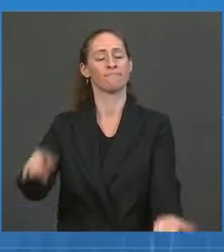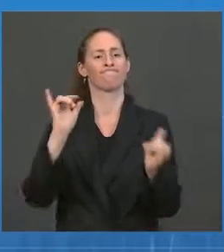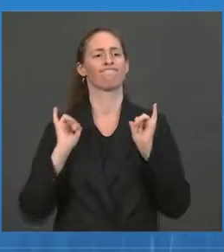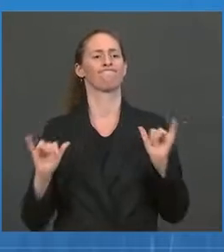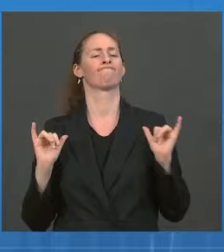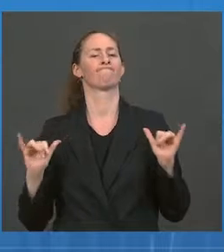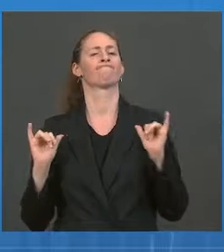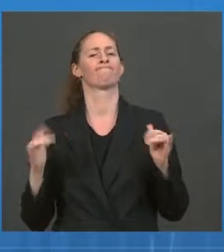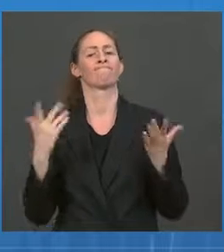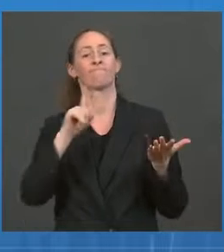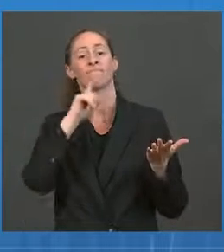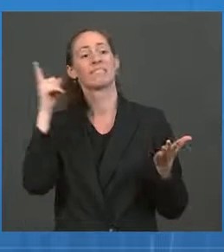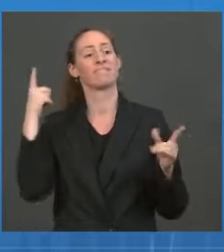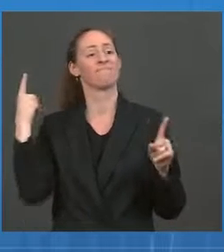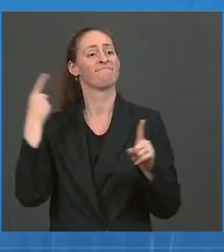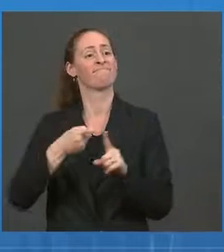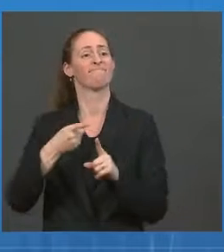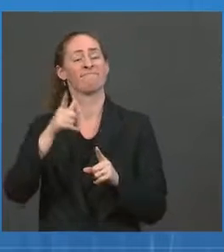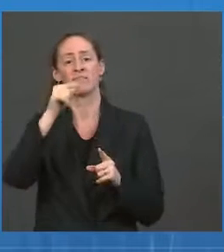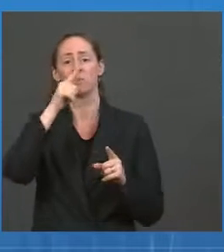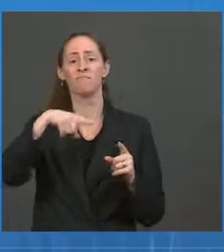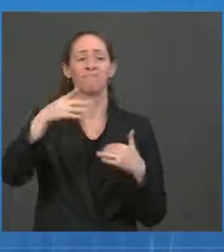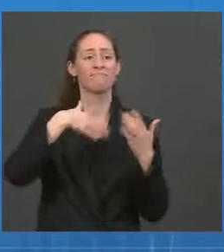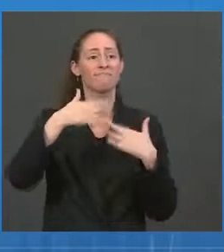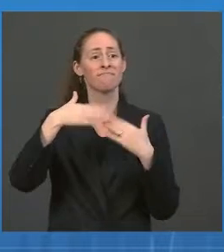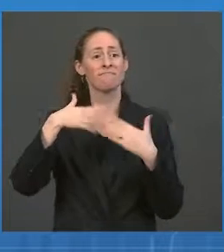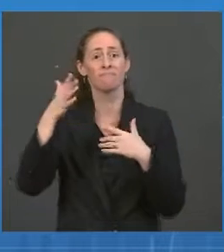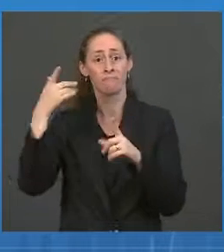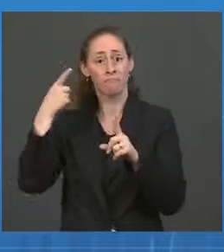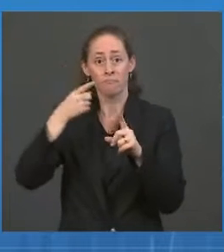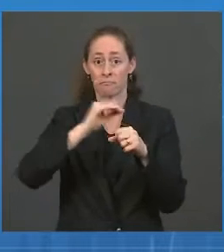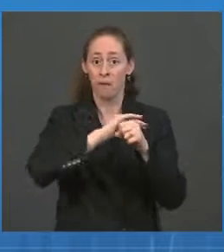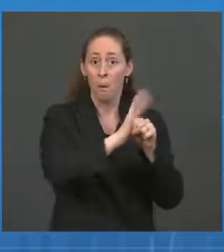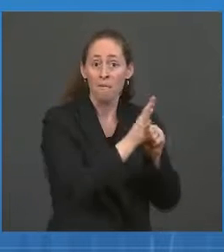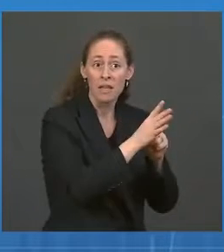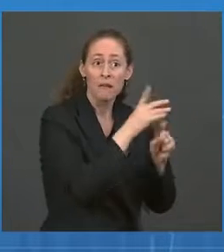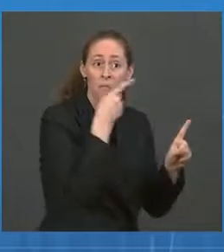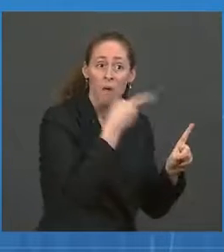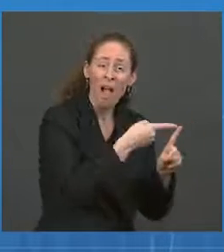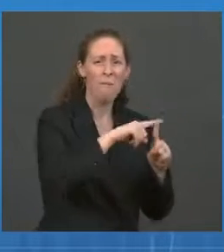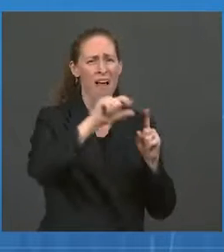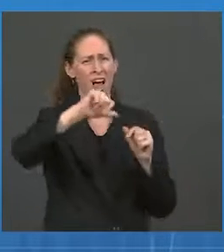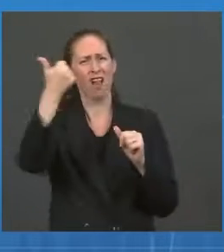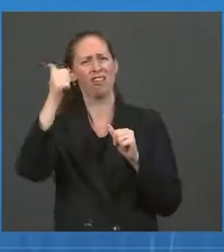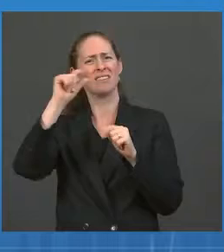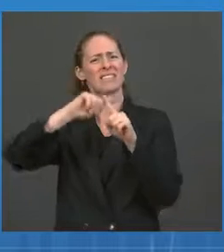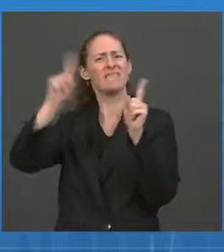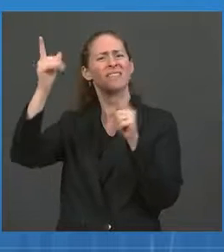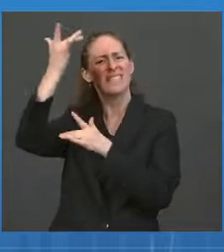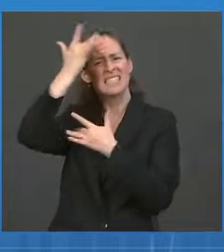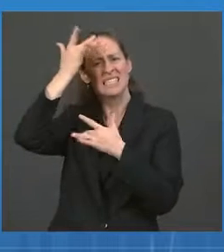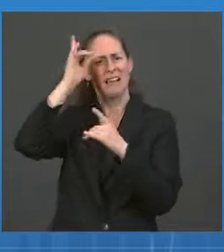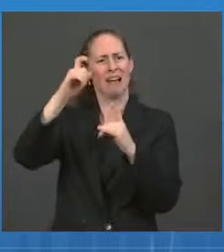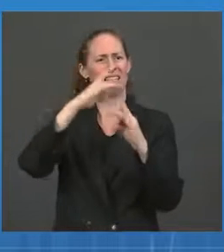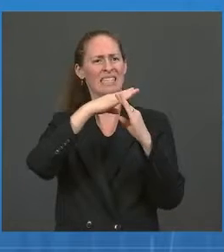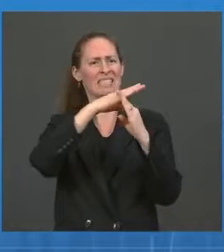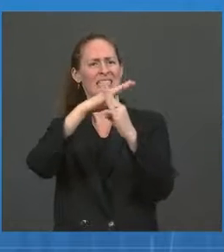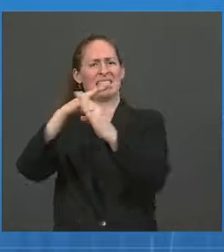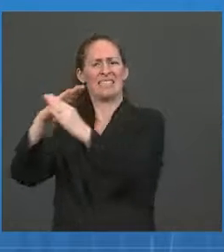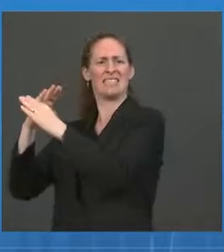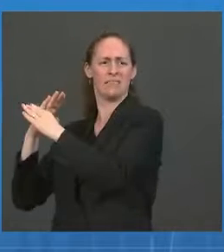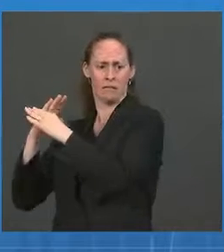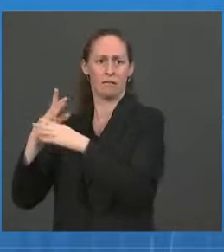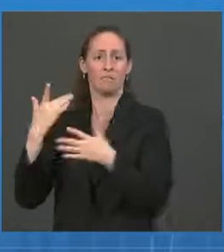preventing all infections, not just COVID. And this is especially critical in our highest-risk patients in nursing homes and